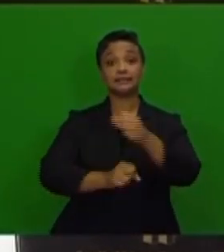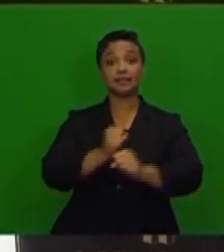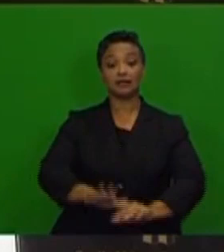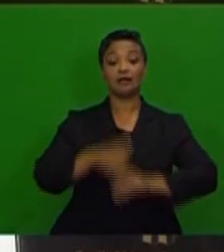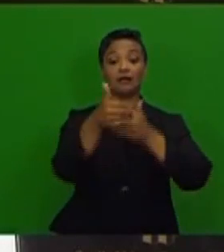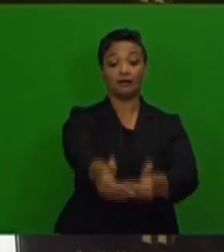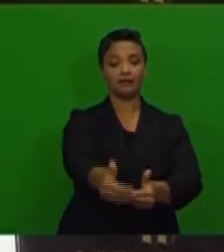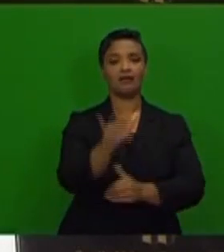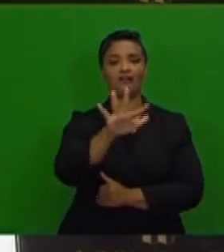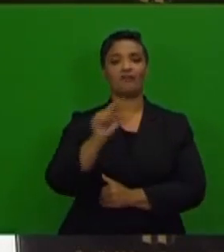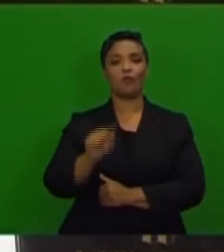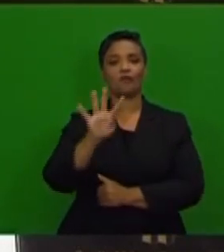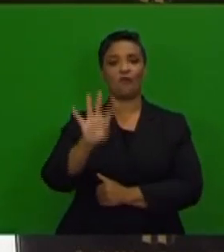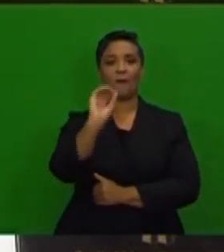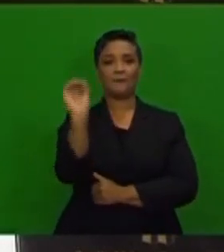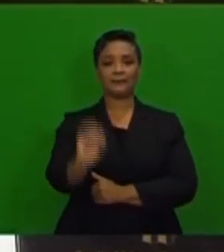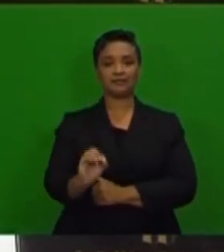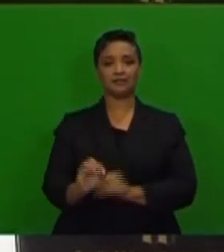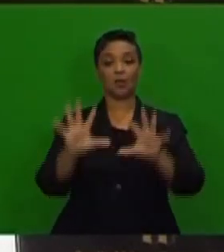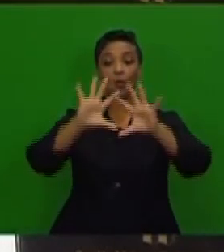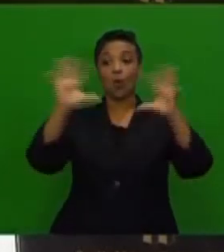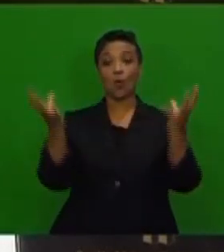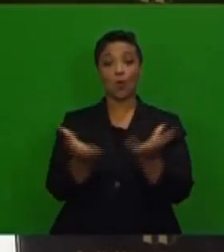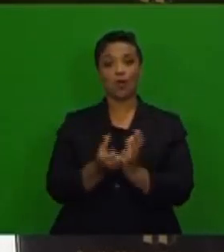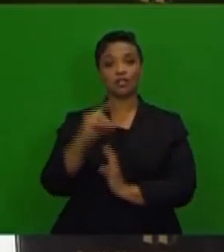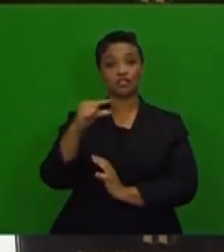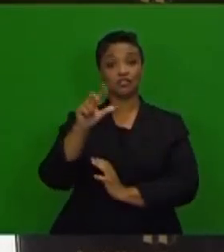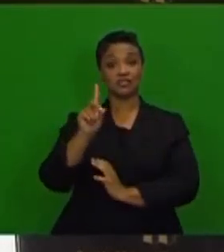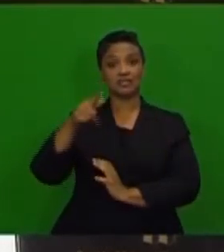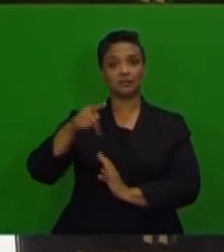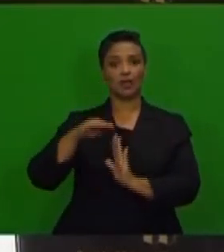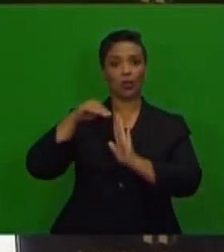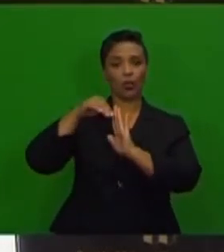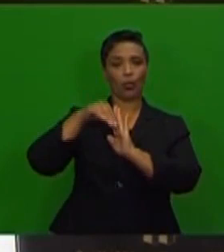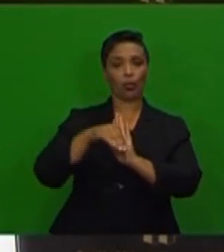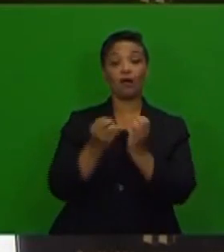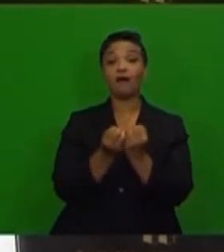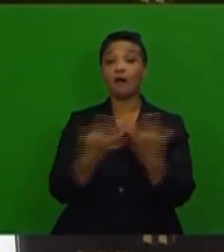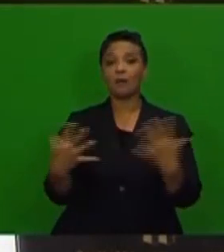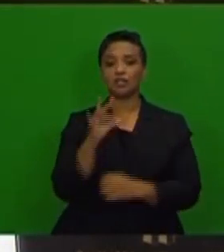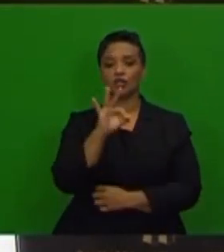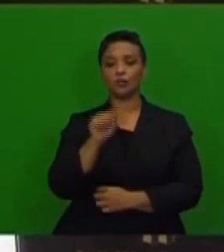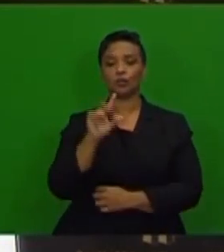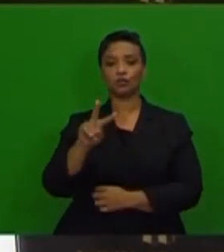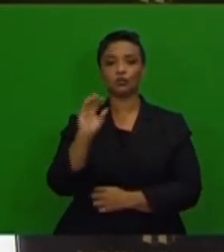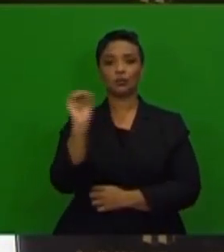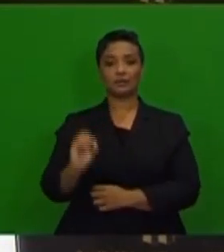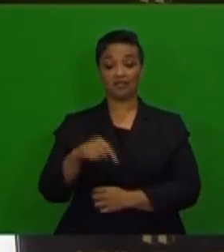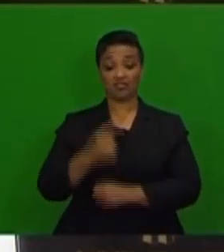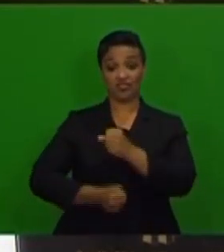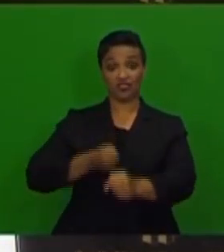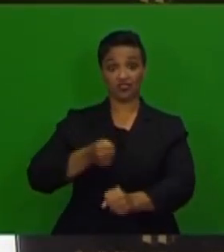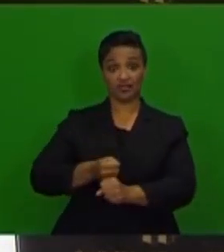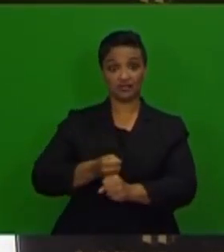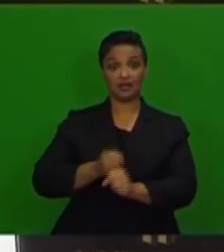.4%. Global GDP is expected to slow to 3.2% in 2019 and